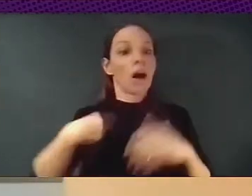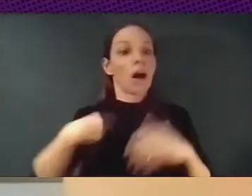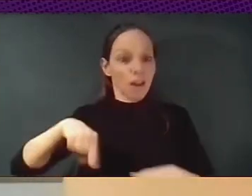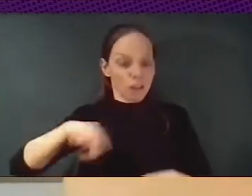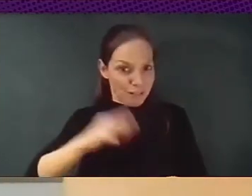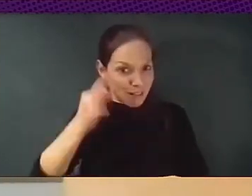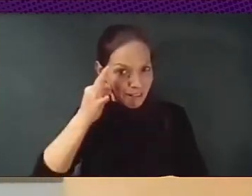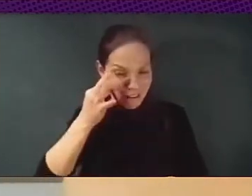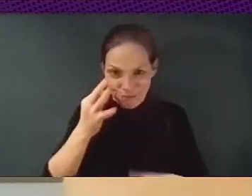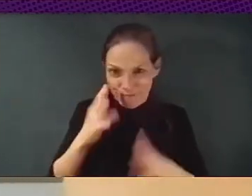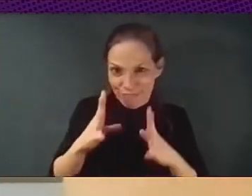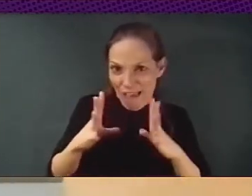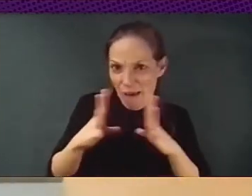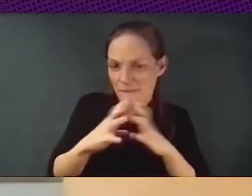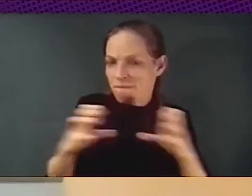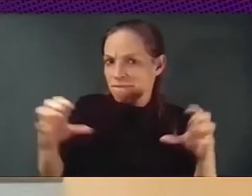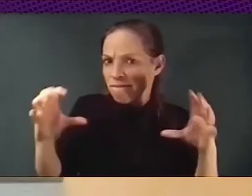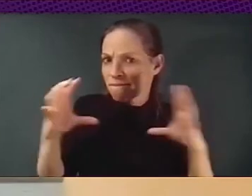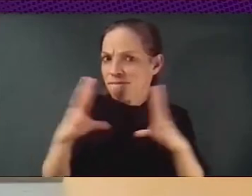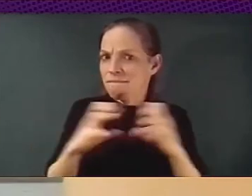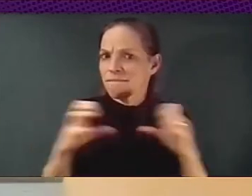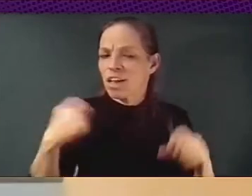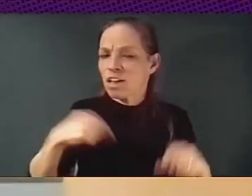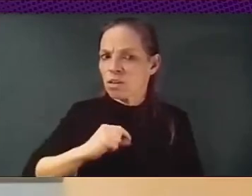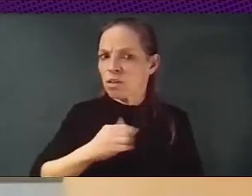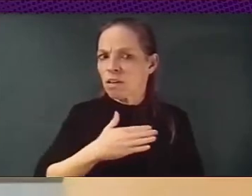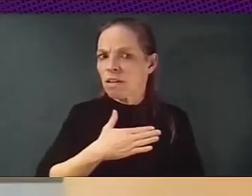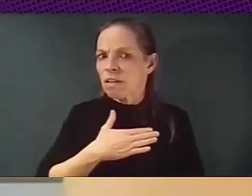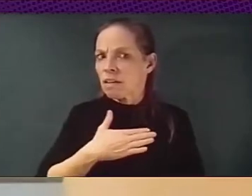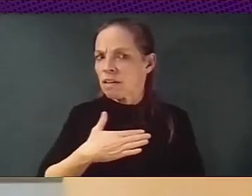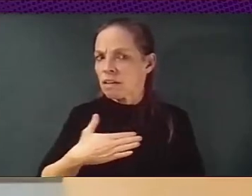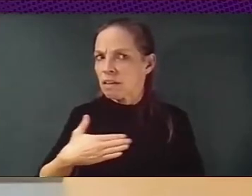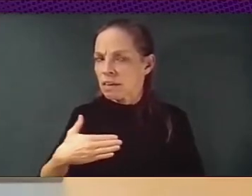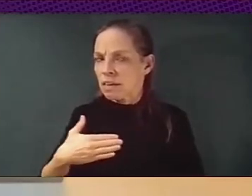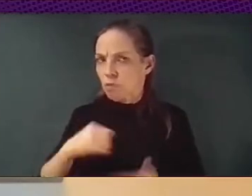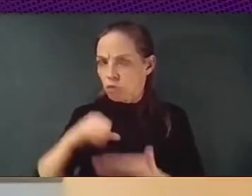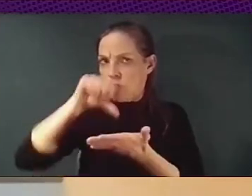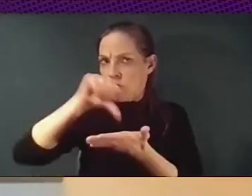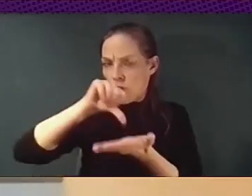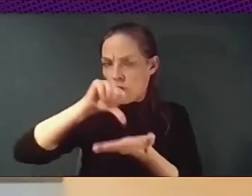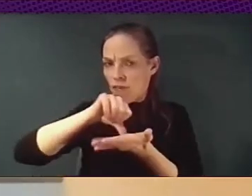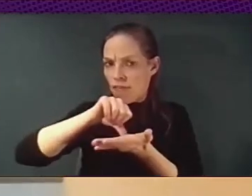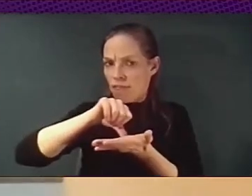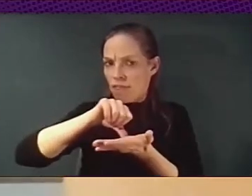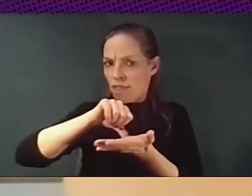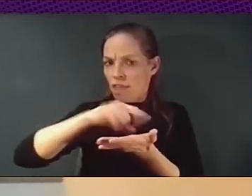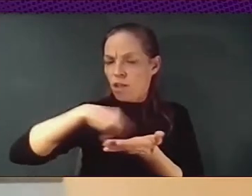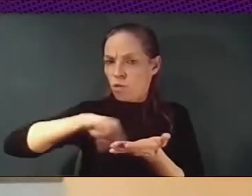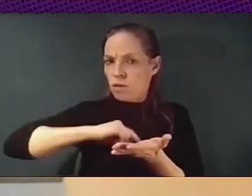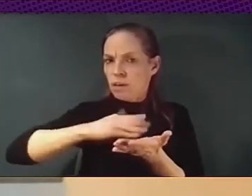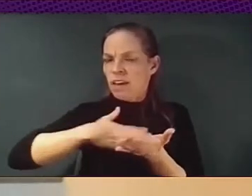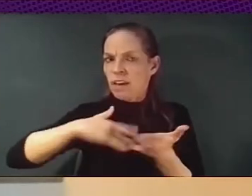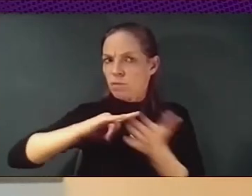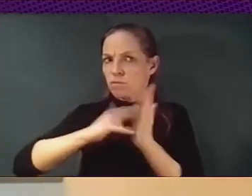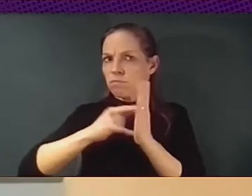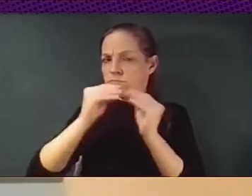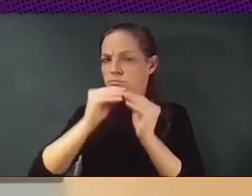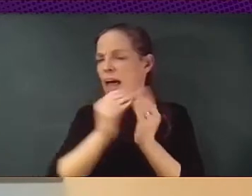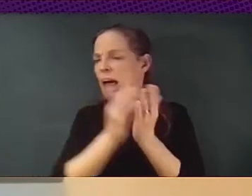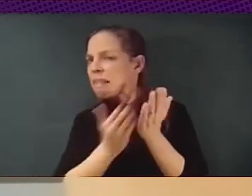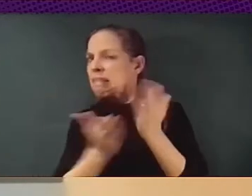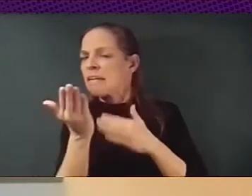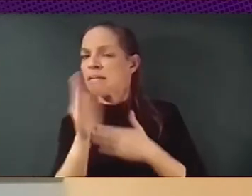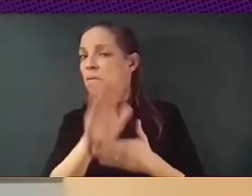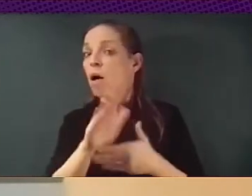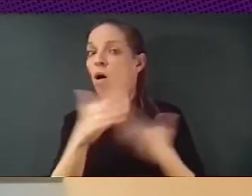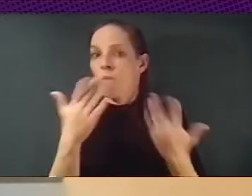level? Well, the ambition was to propose another way, which is basically not the big tech, not the big state, but